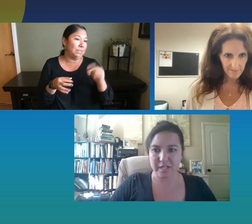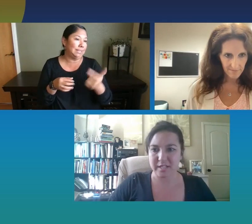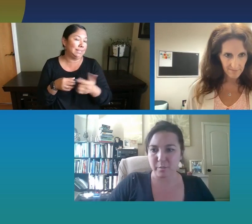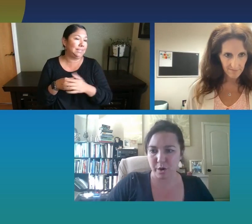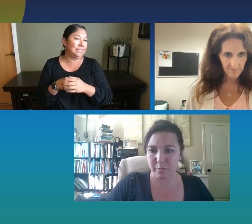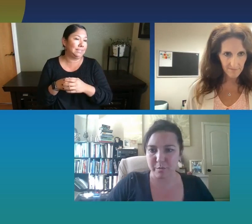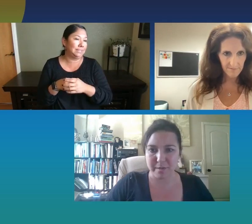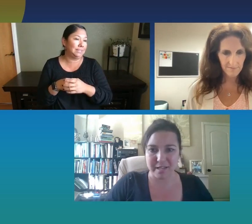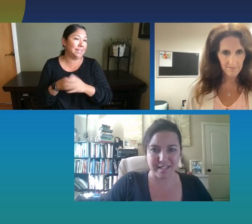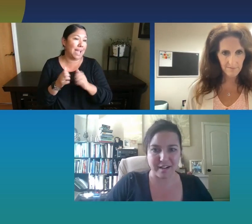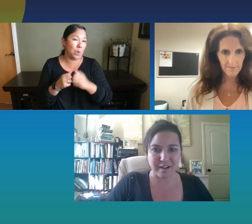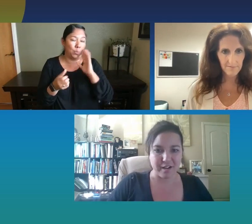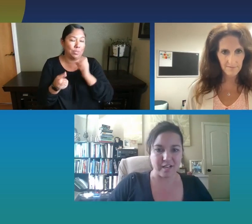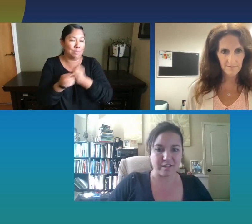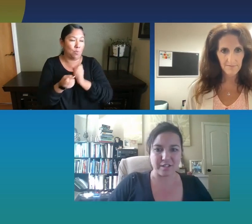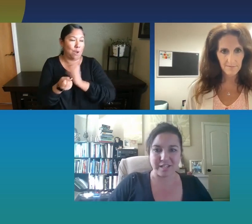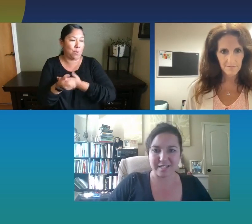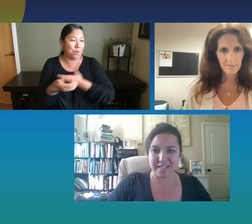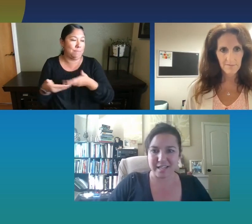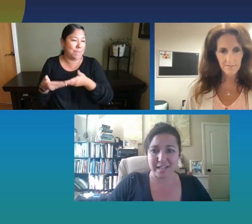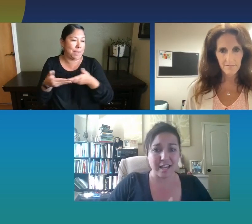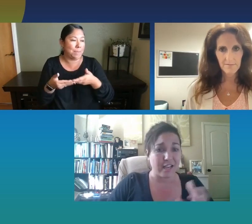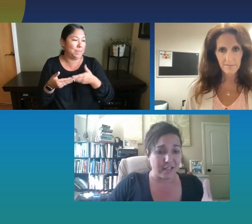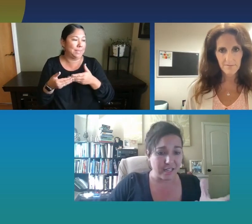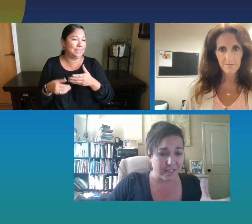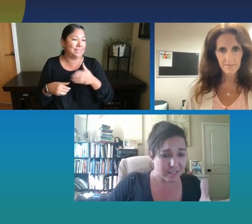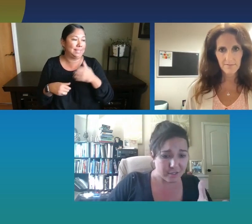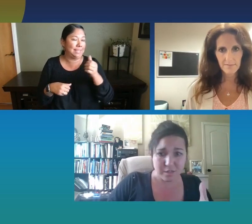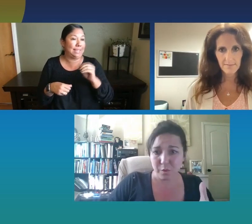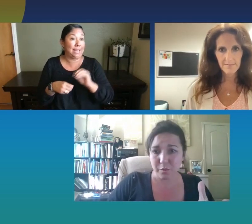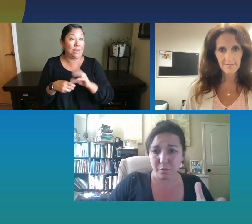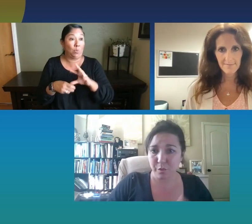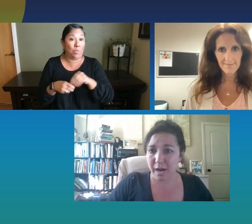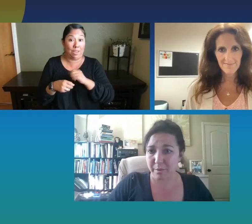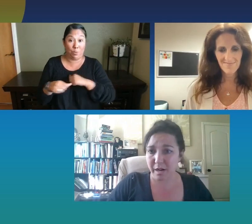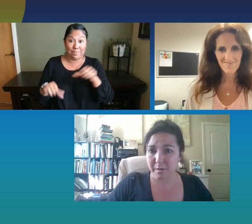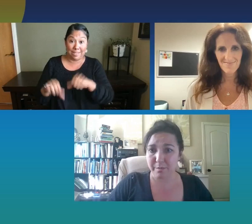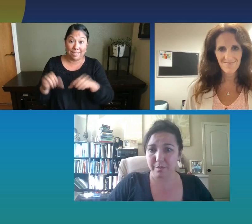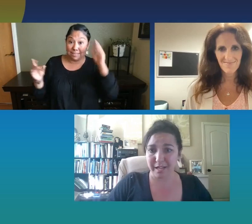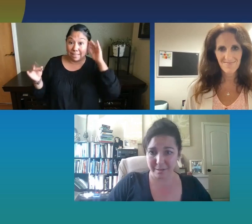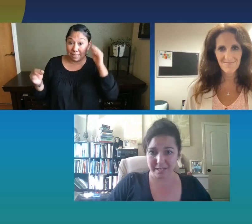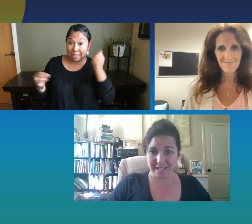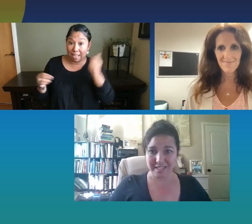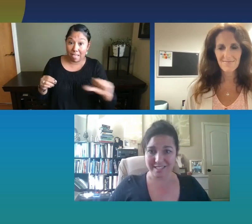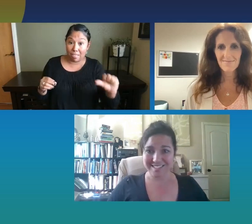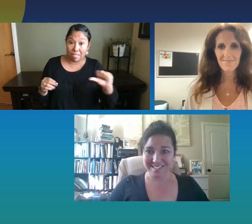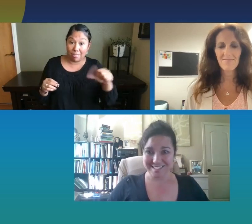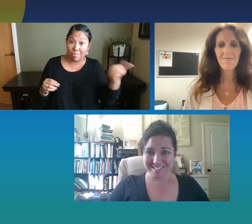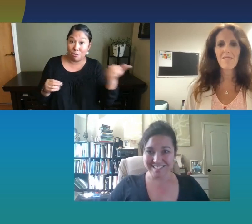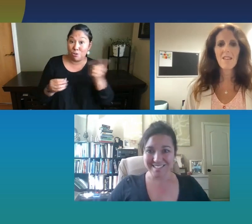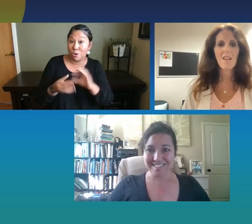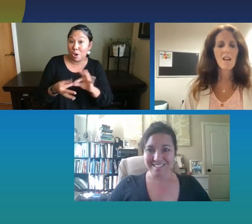it's how we're going to support our babies and our, and their science thinking. Anything else as we wrap up, Amy?